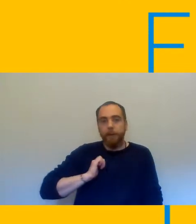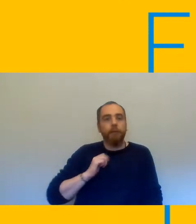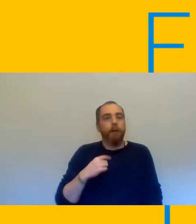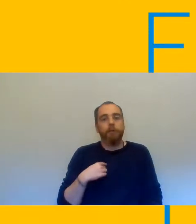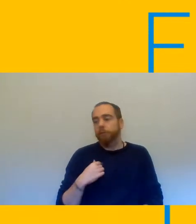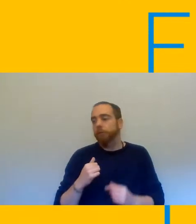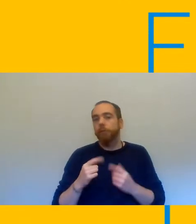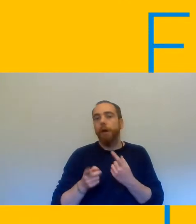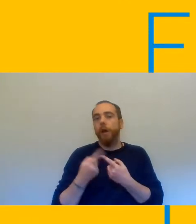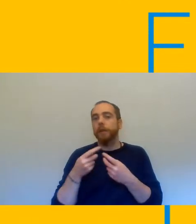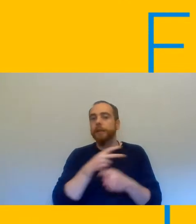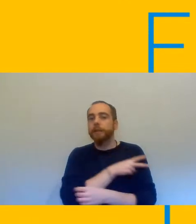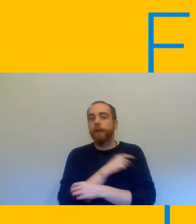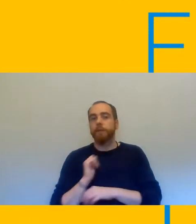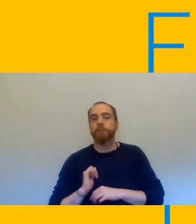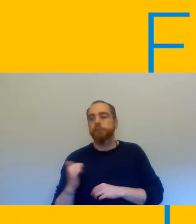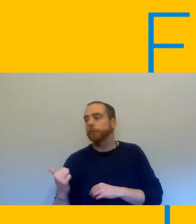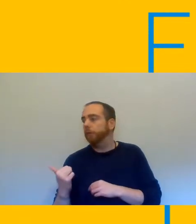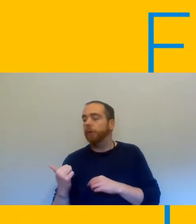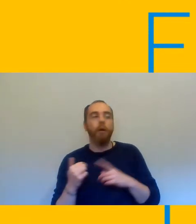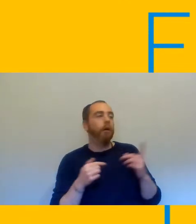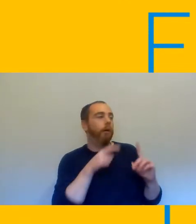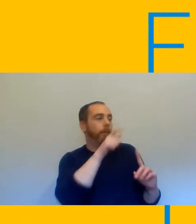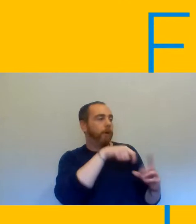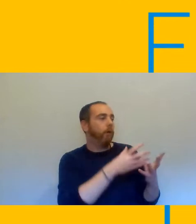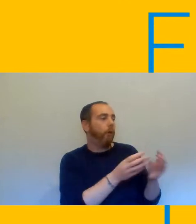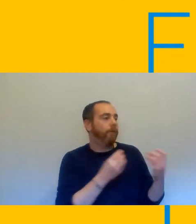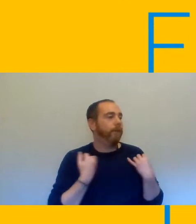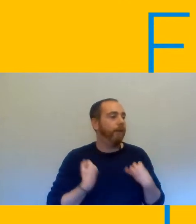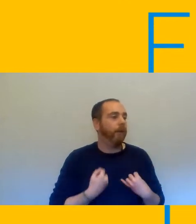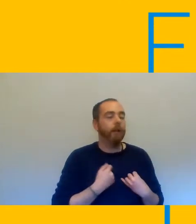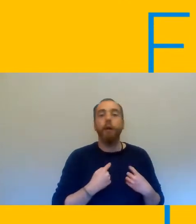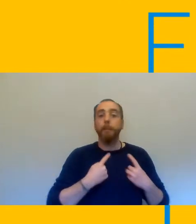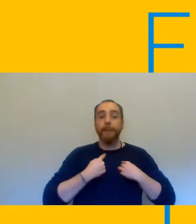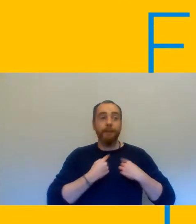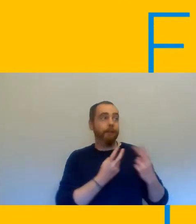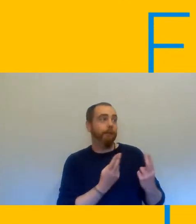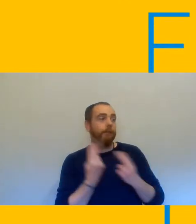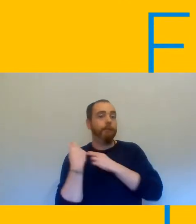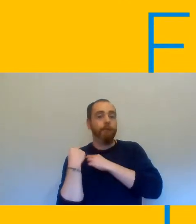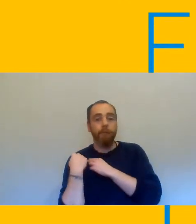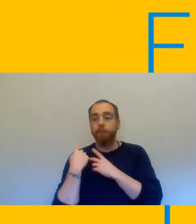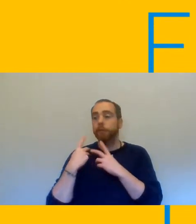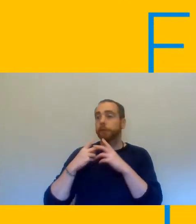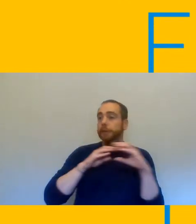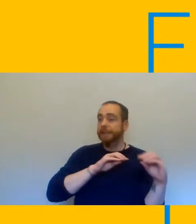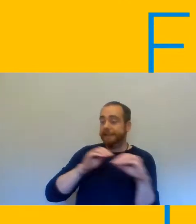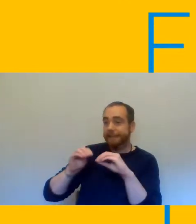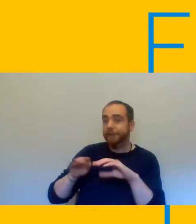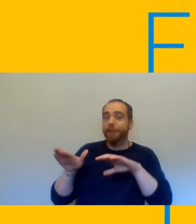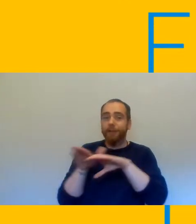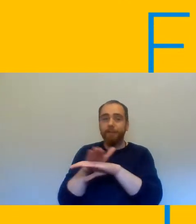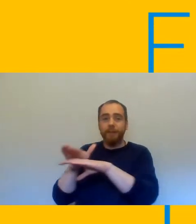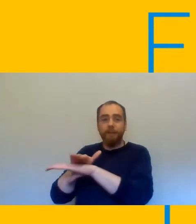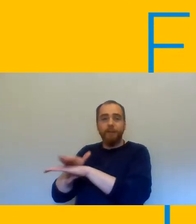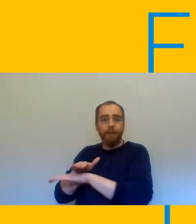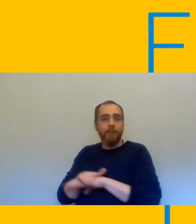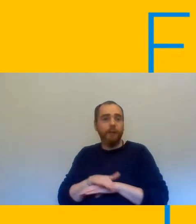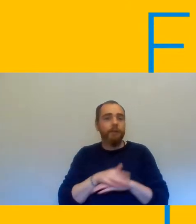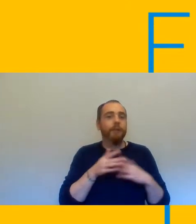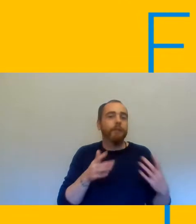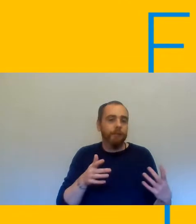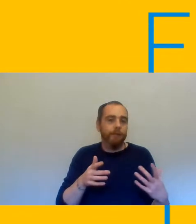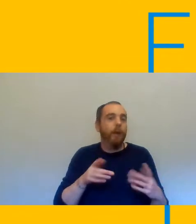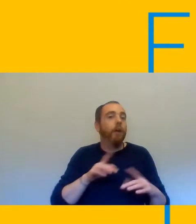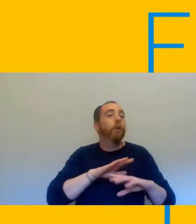taken three classes in one because someone's off sick and this is not just about covid this is about the fact that we're going into winter and we know that with